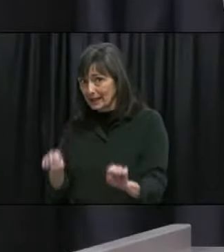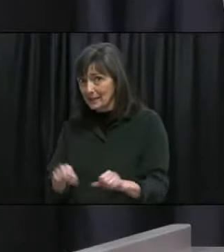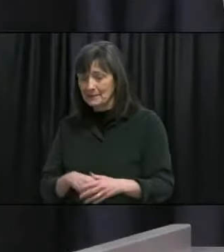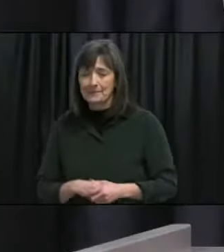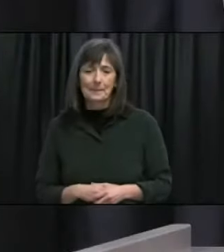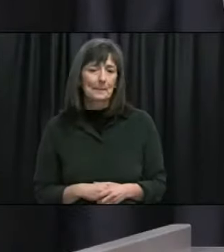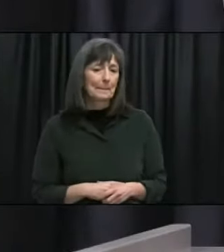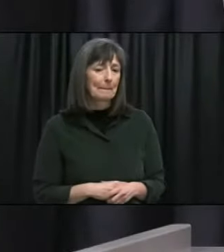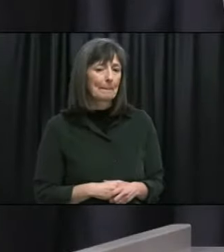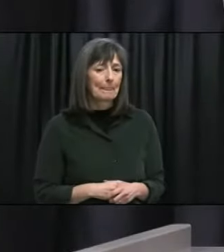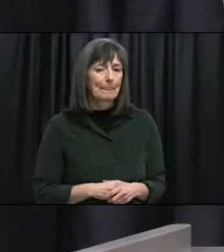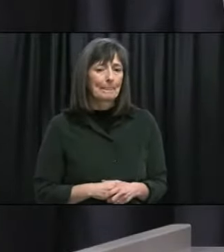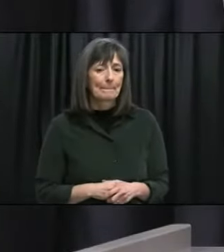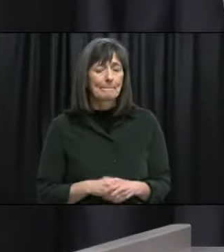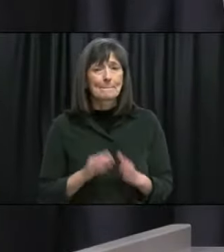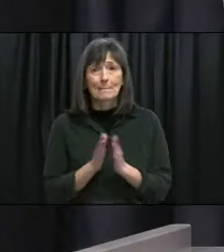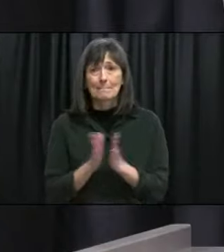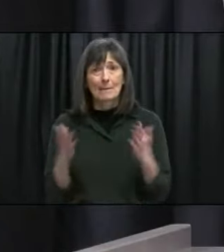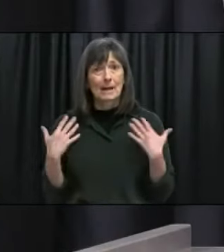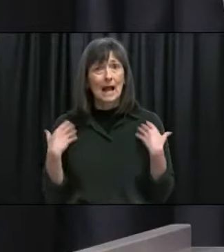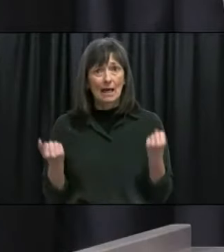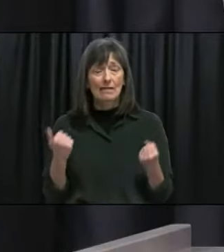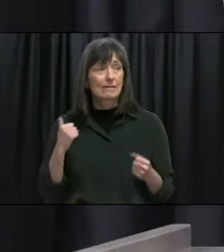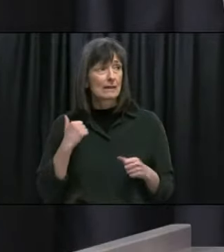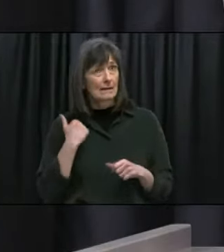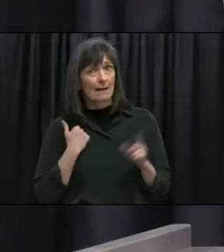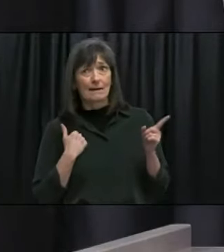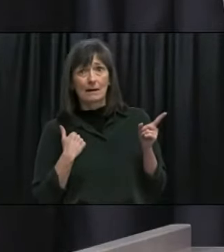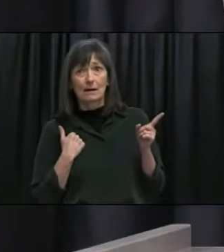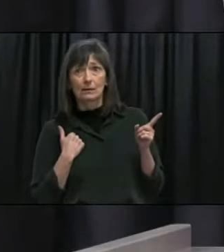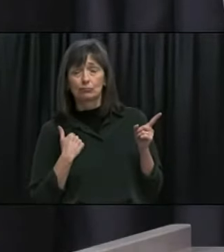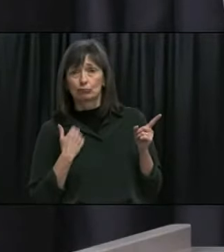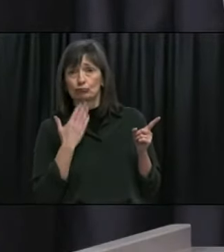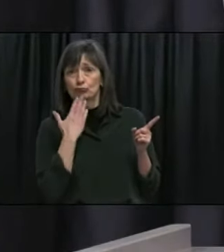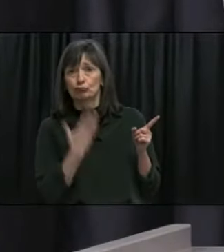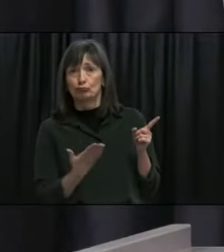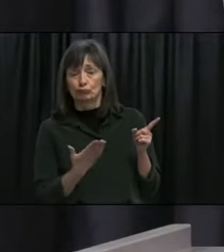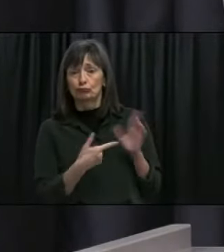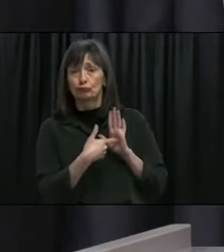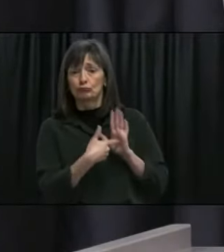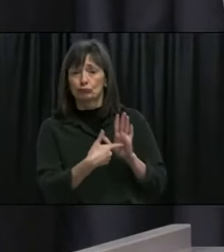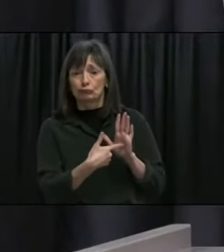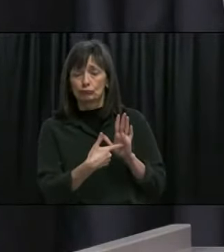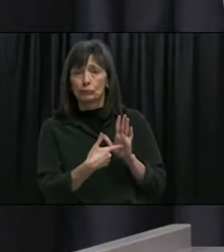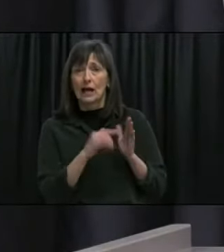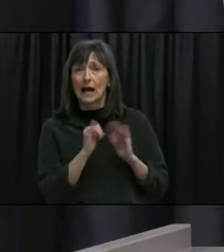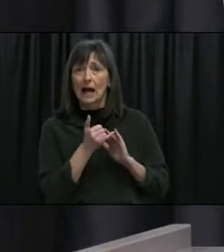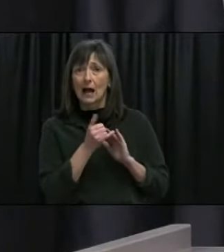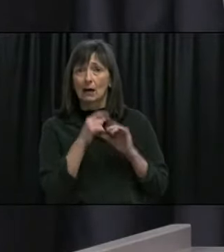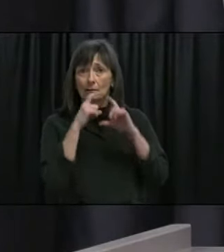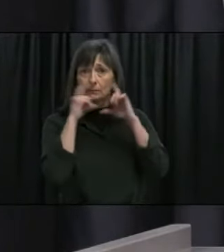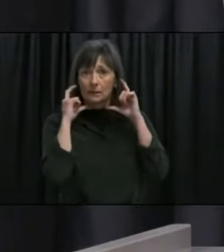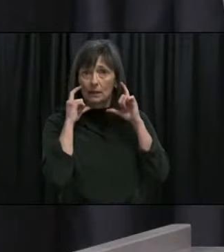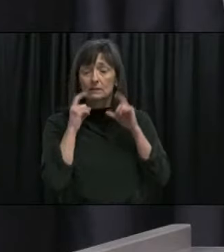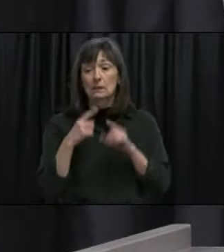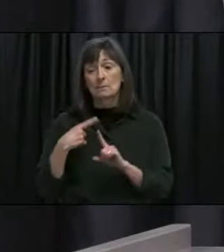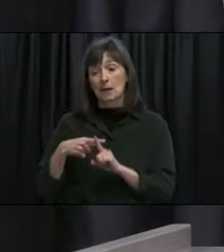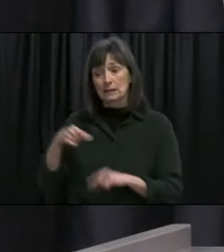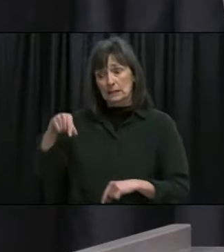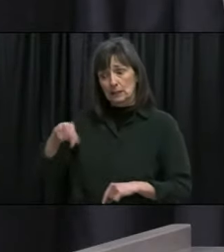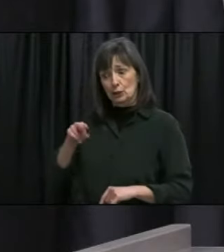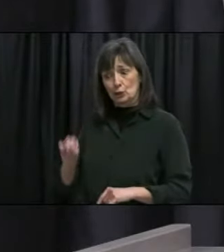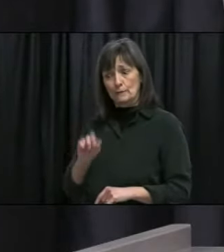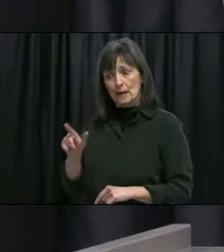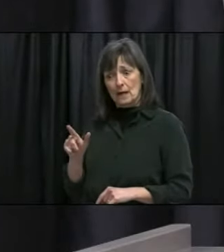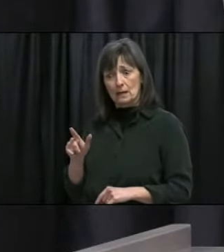so certainly the public health agency of Canada has some good information about mask wearing and we had a video as well and I